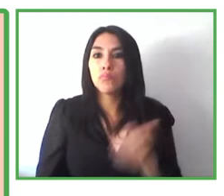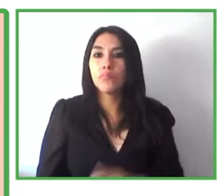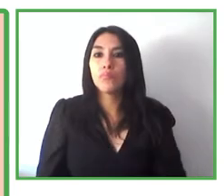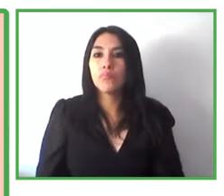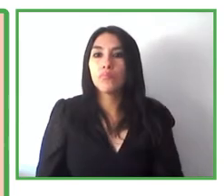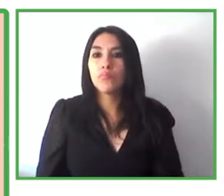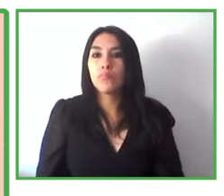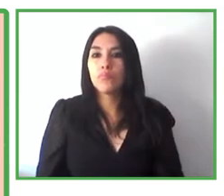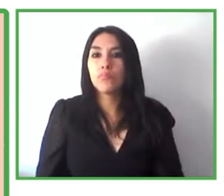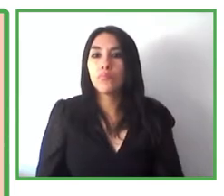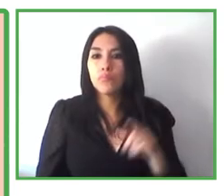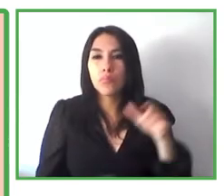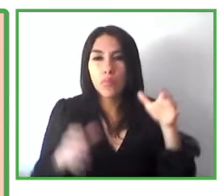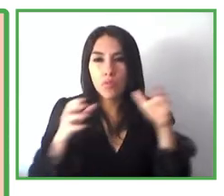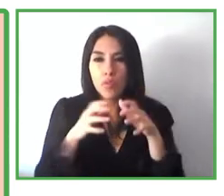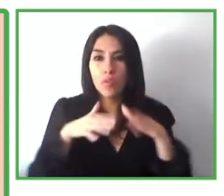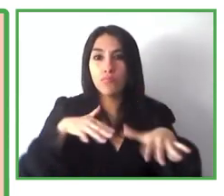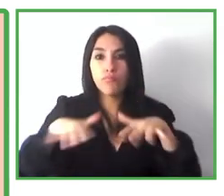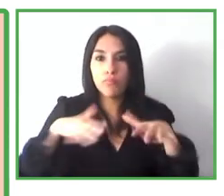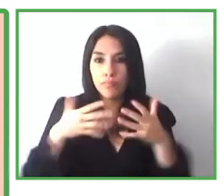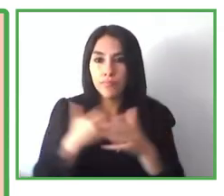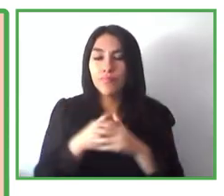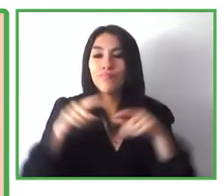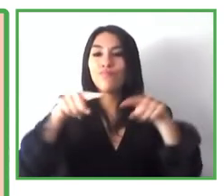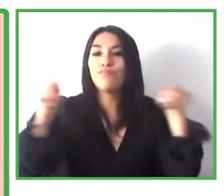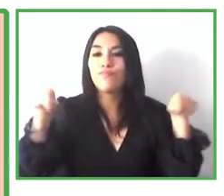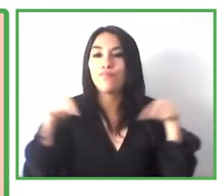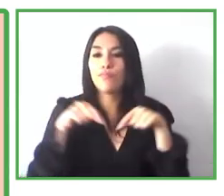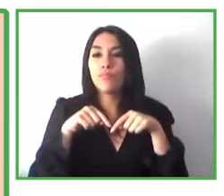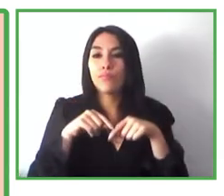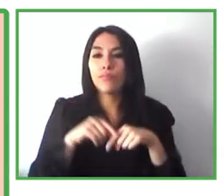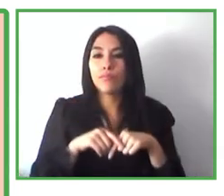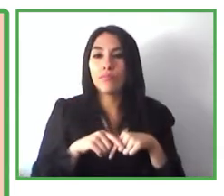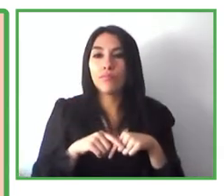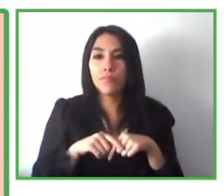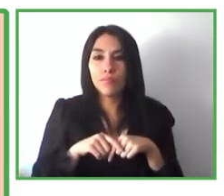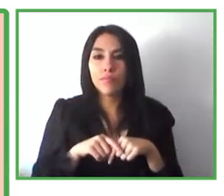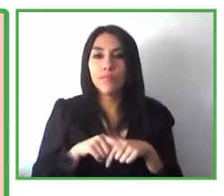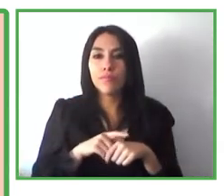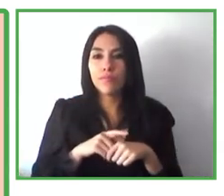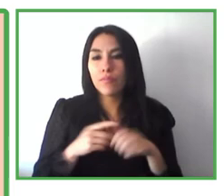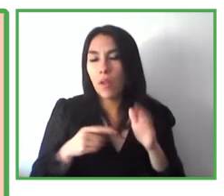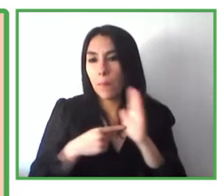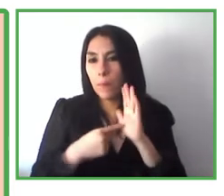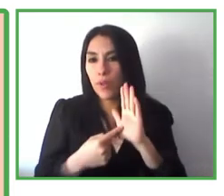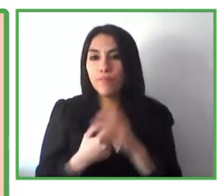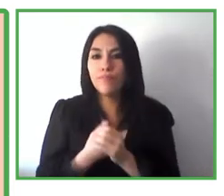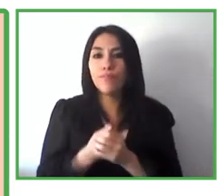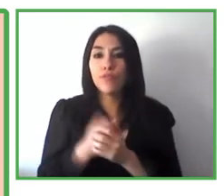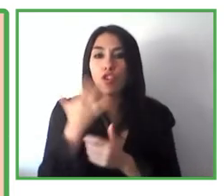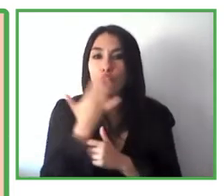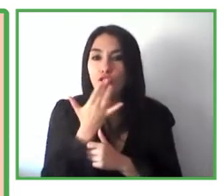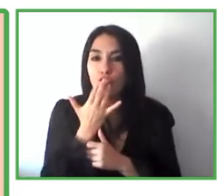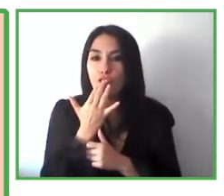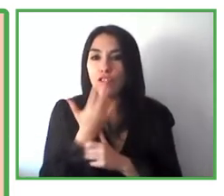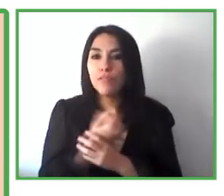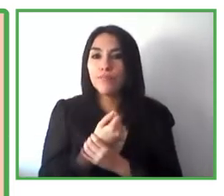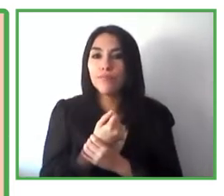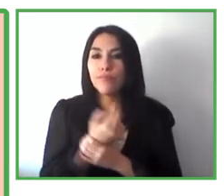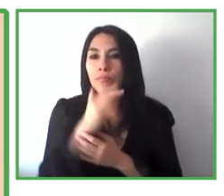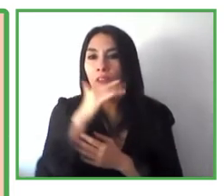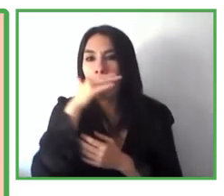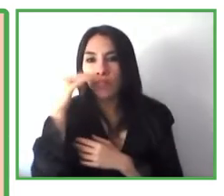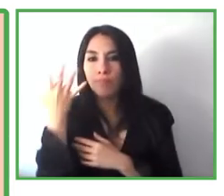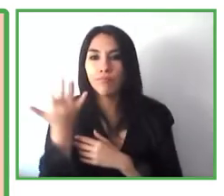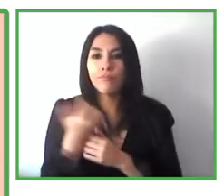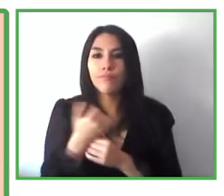the environment, the materials of the space, the light, the shine, the textures, the